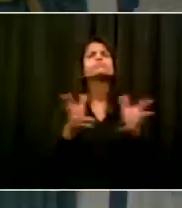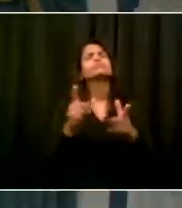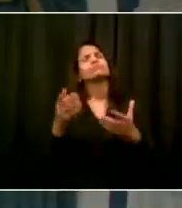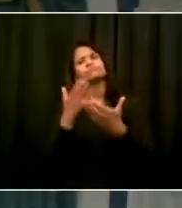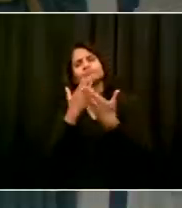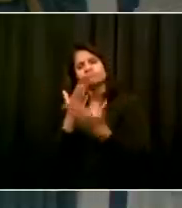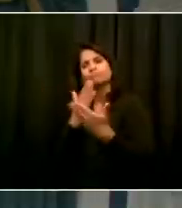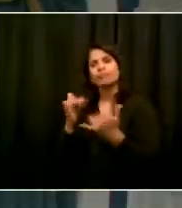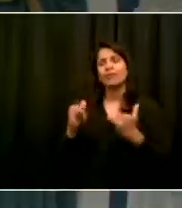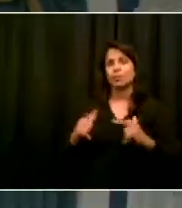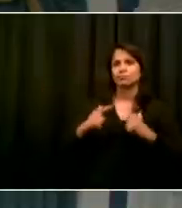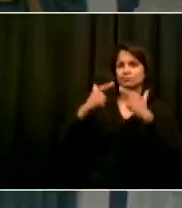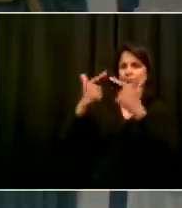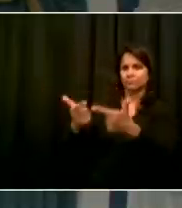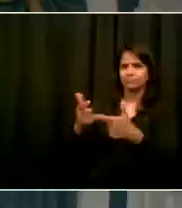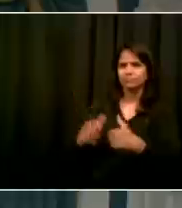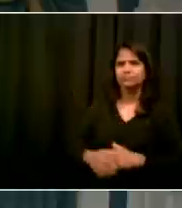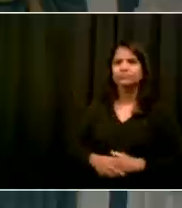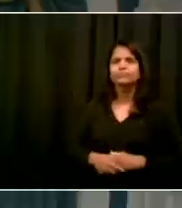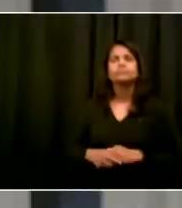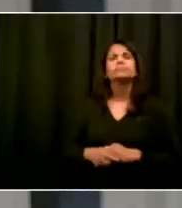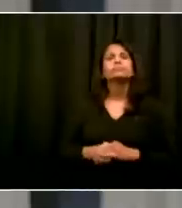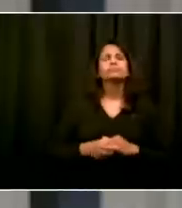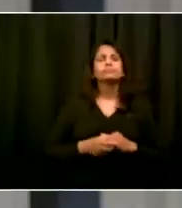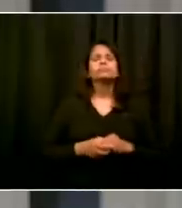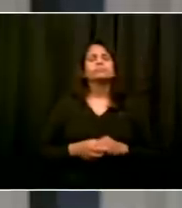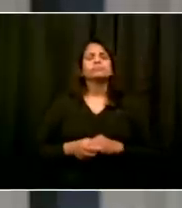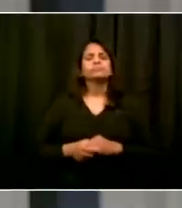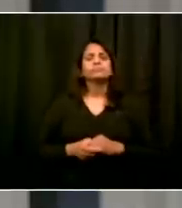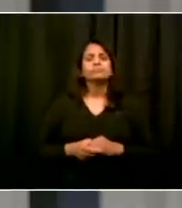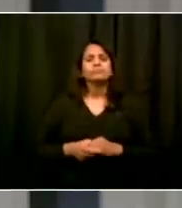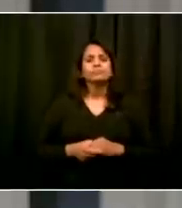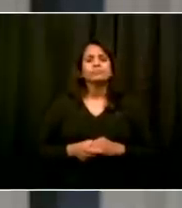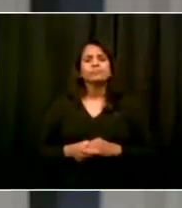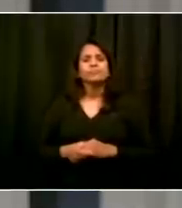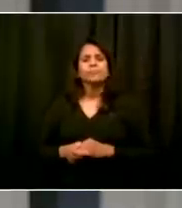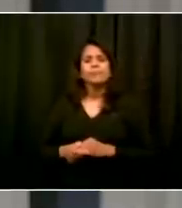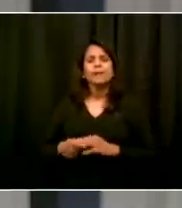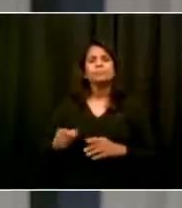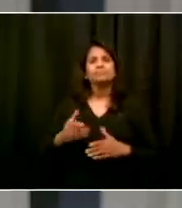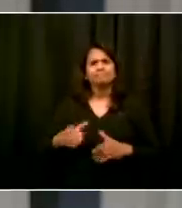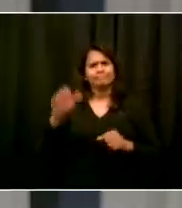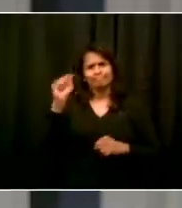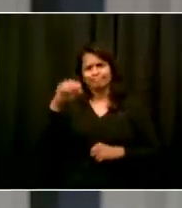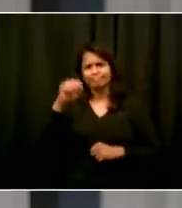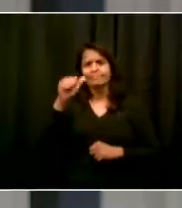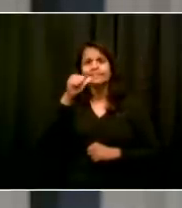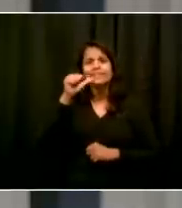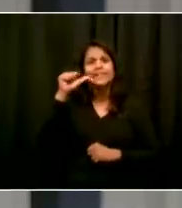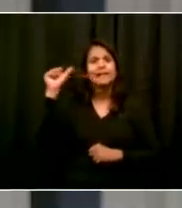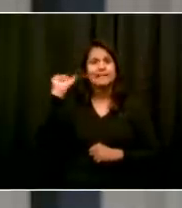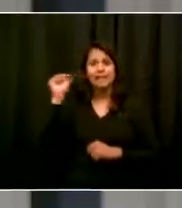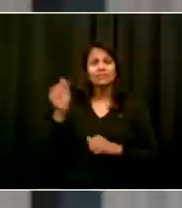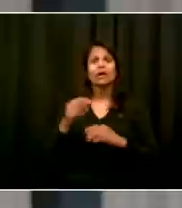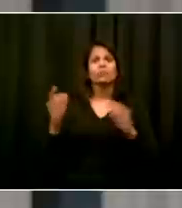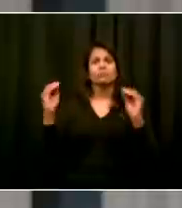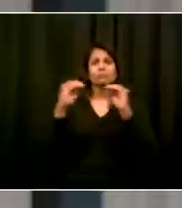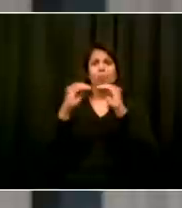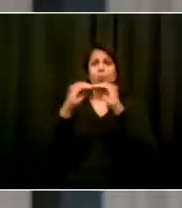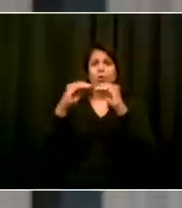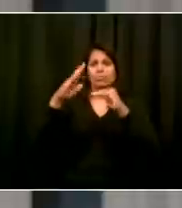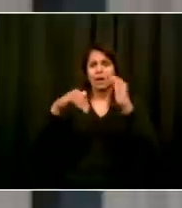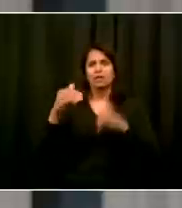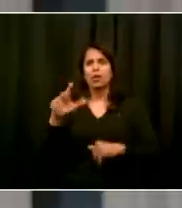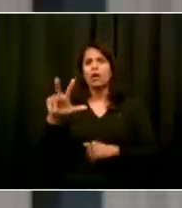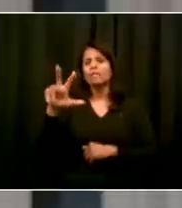We're very pleased that in these neighborhoods, yesterday we had more than 350 people on the ground handing out masks